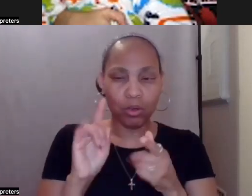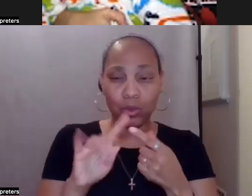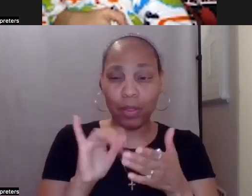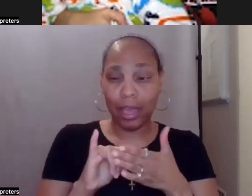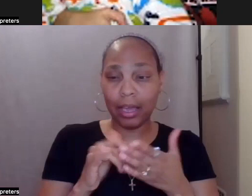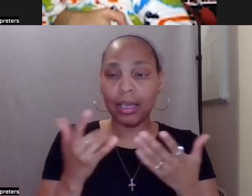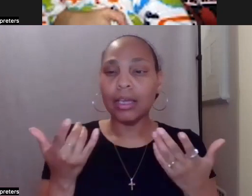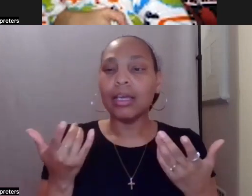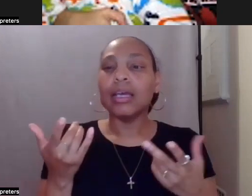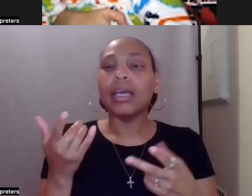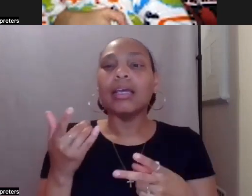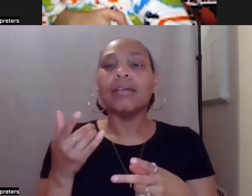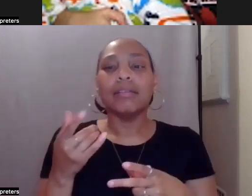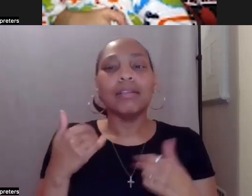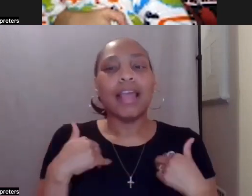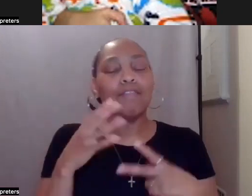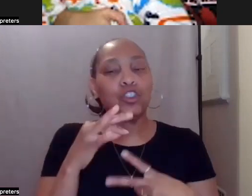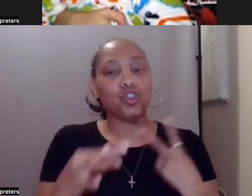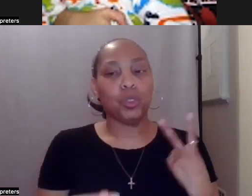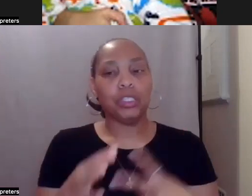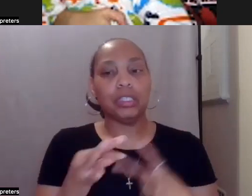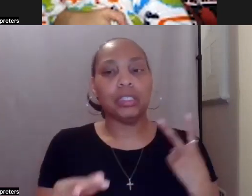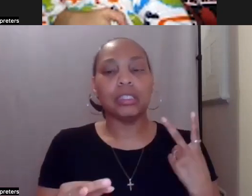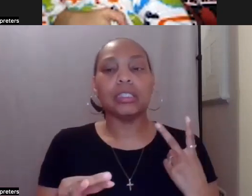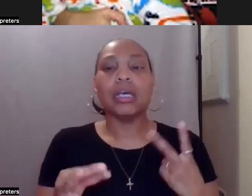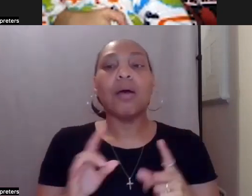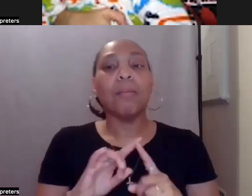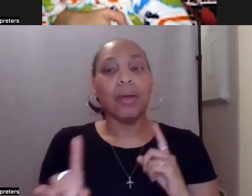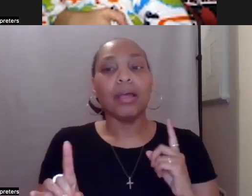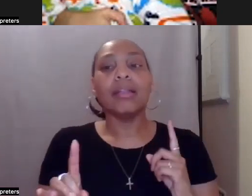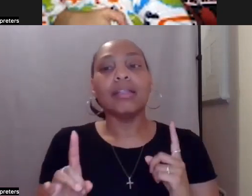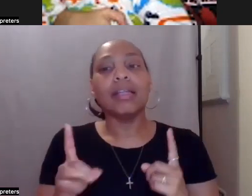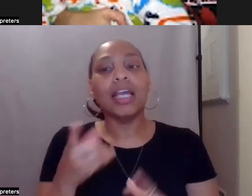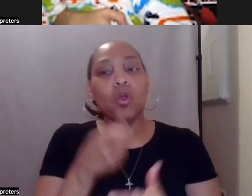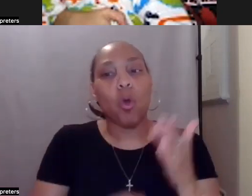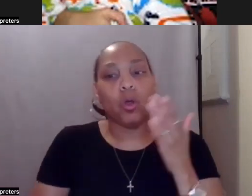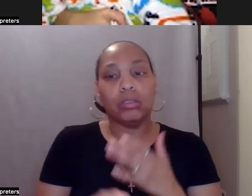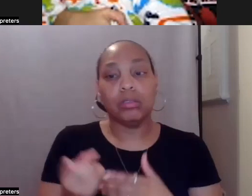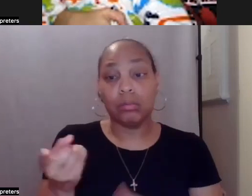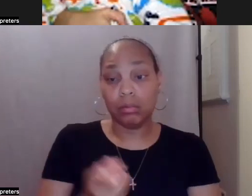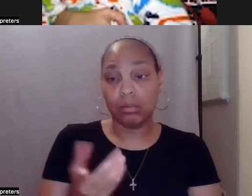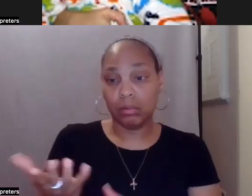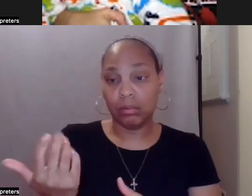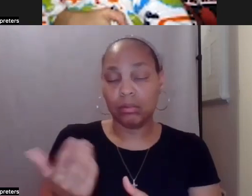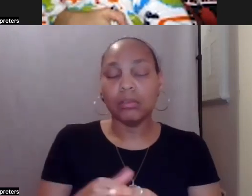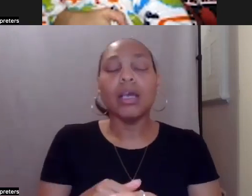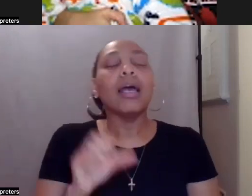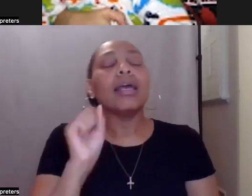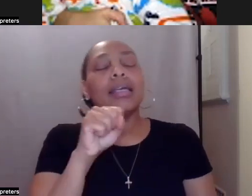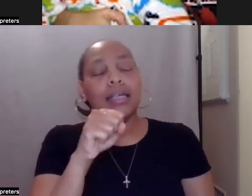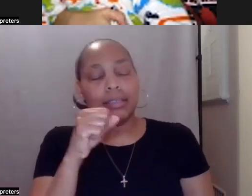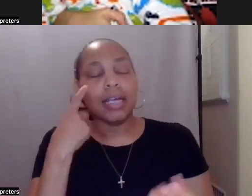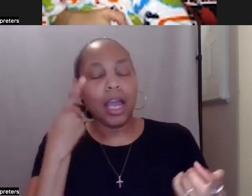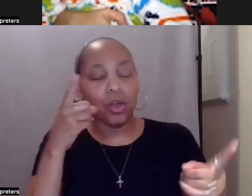a choice that someone has to make to include it and include it with a cost that might come along with it. Sure. I, I, I mean, I agree with what you're saying.